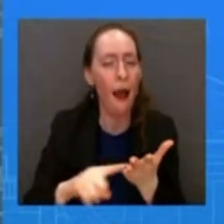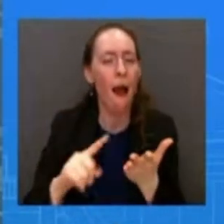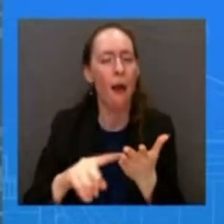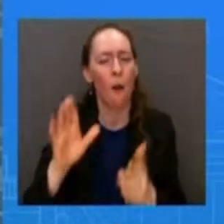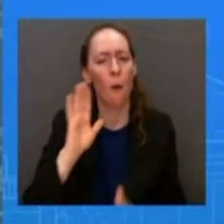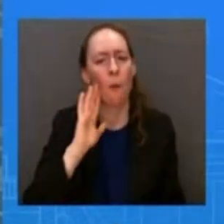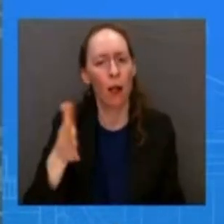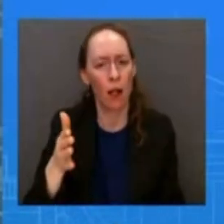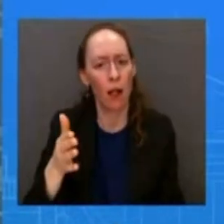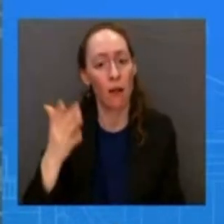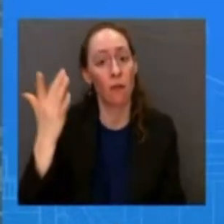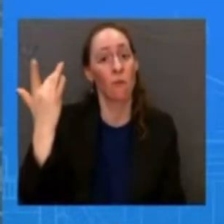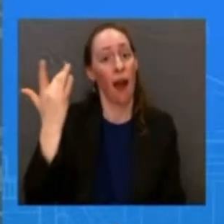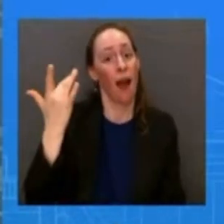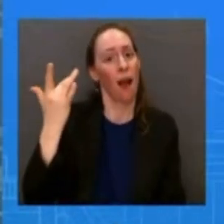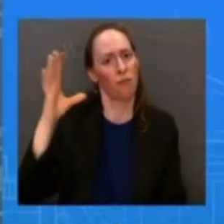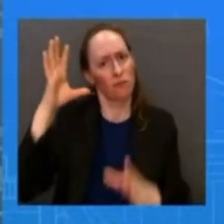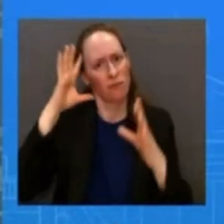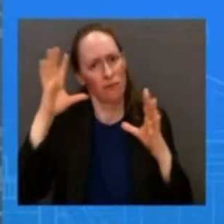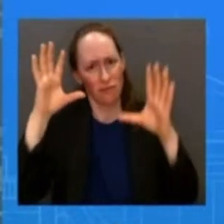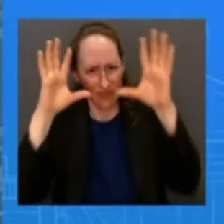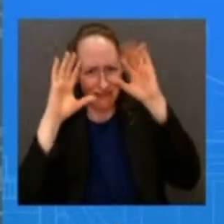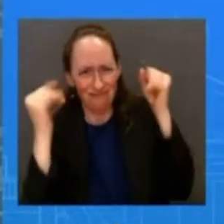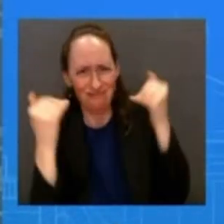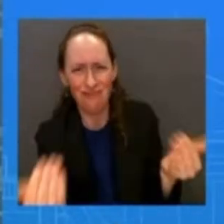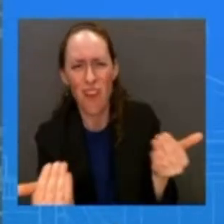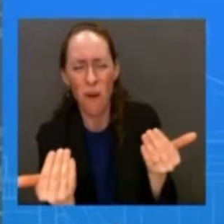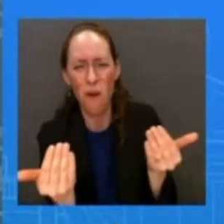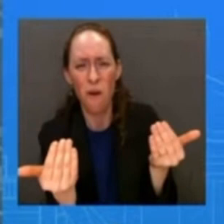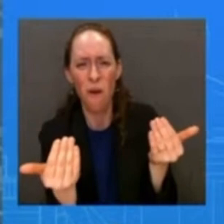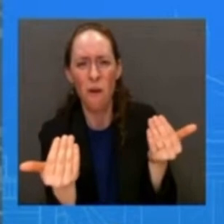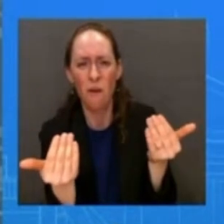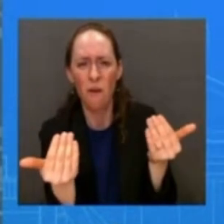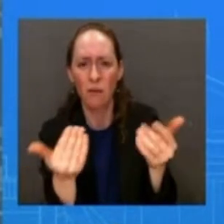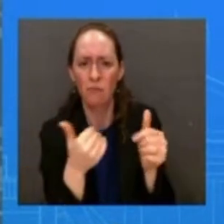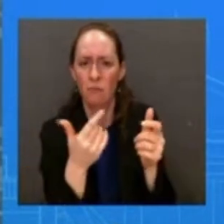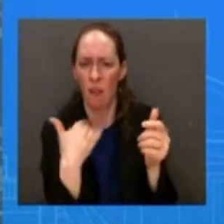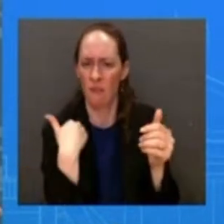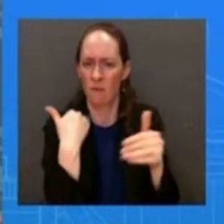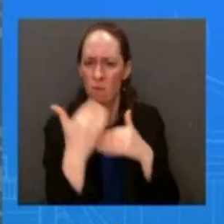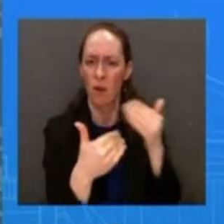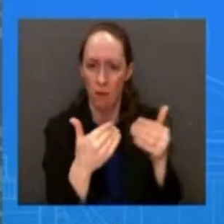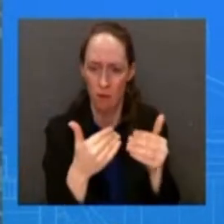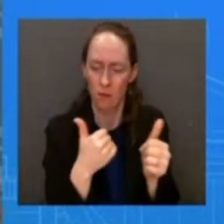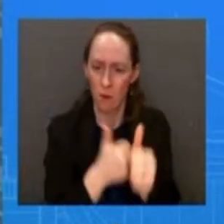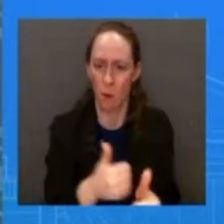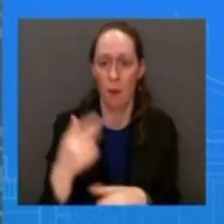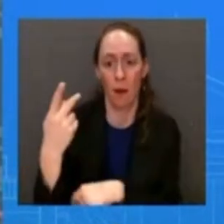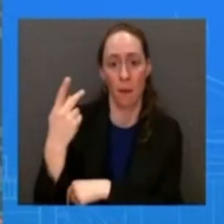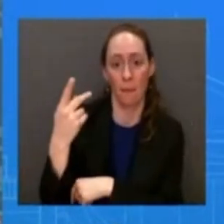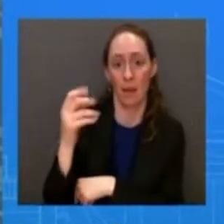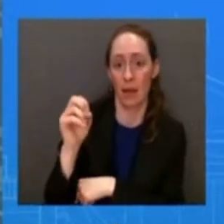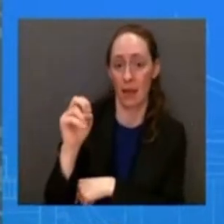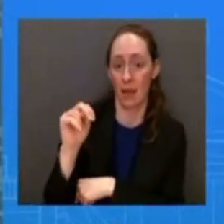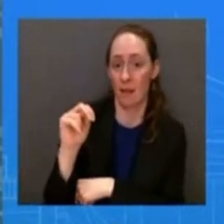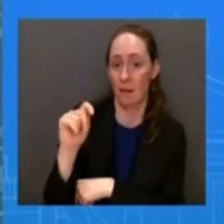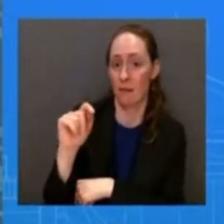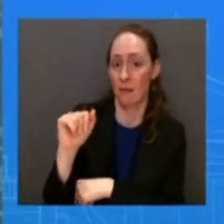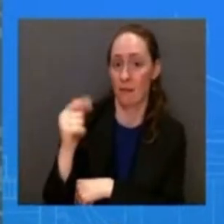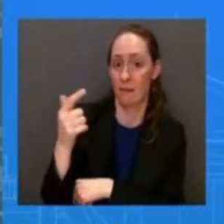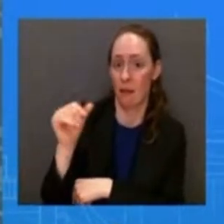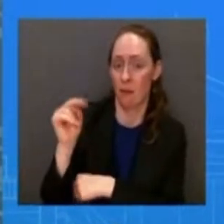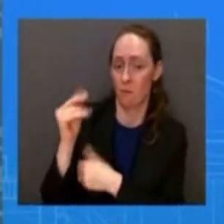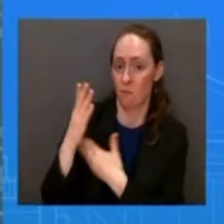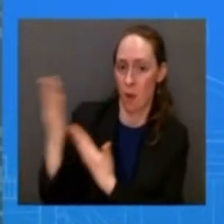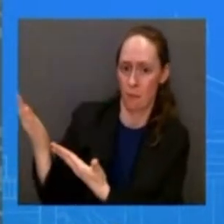action that the pentagon took right with the recommendation that they provided with the president so that's a different scenario it's not the